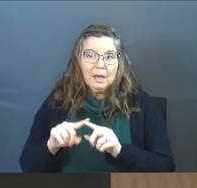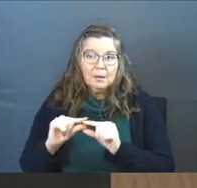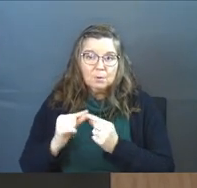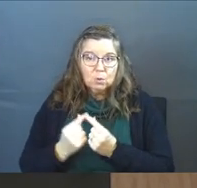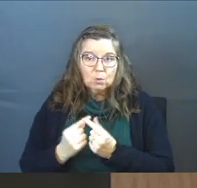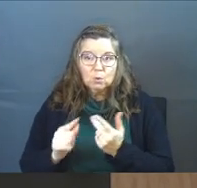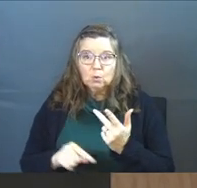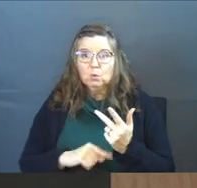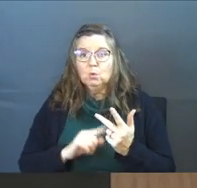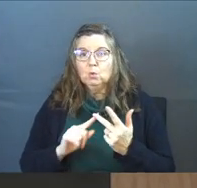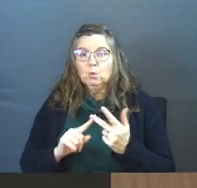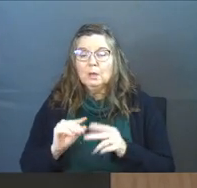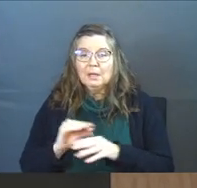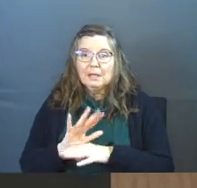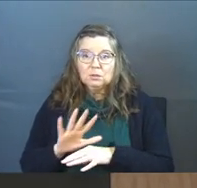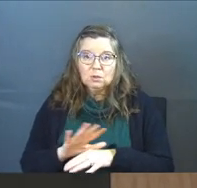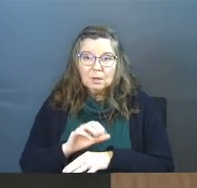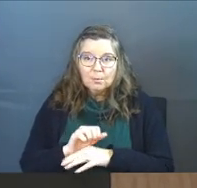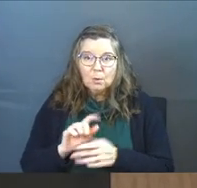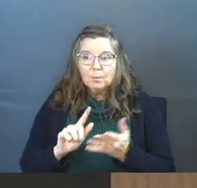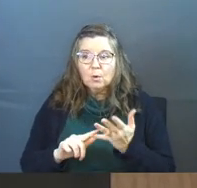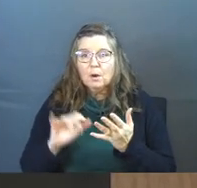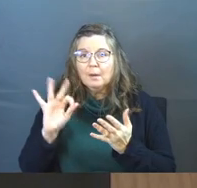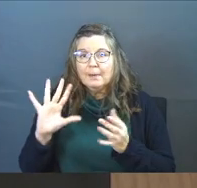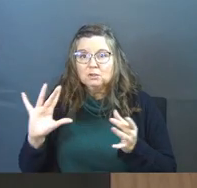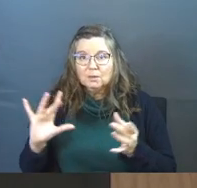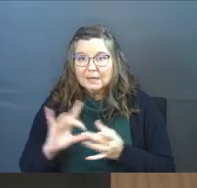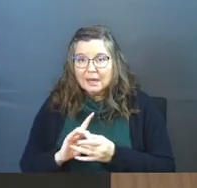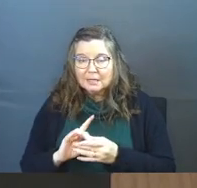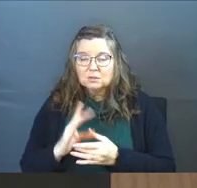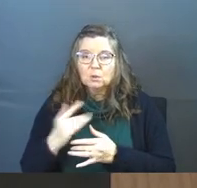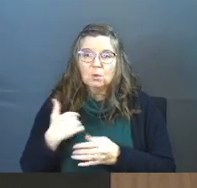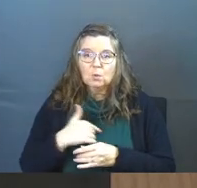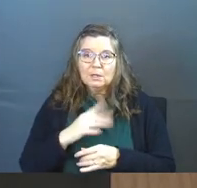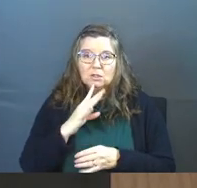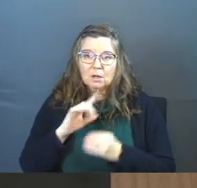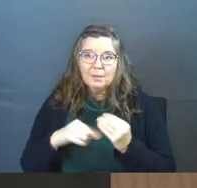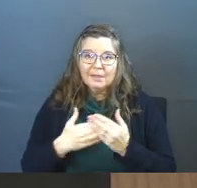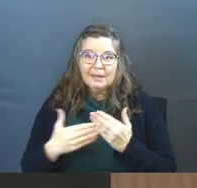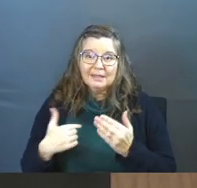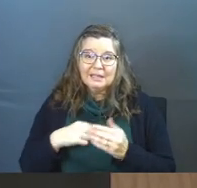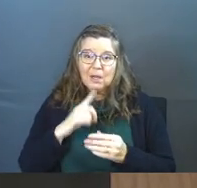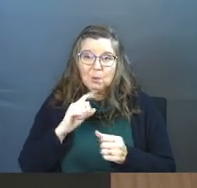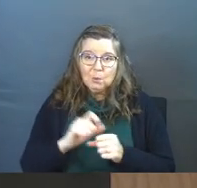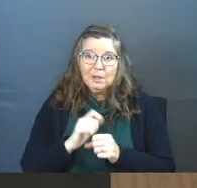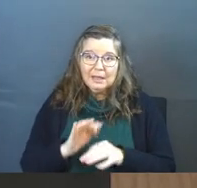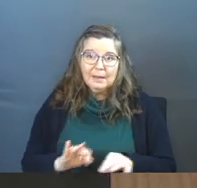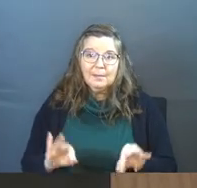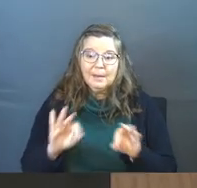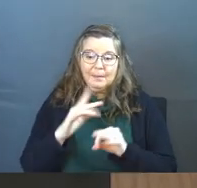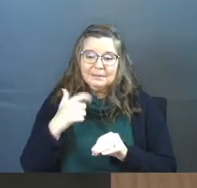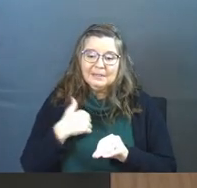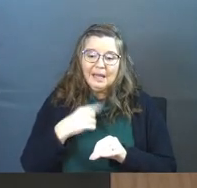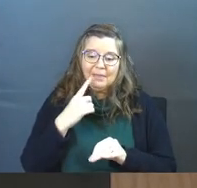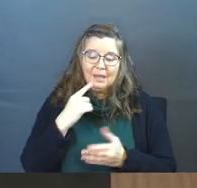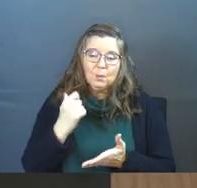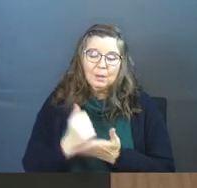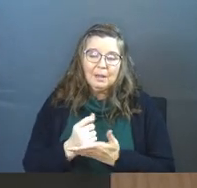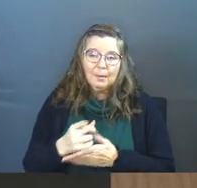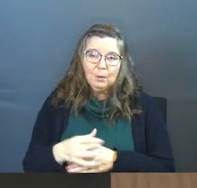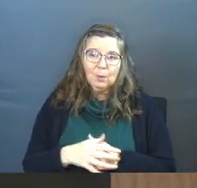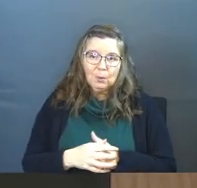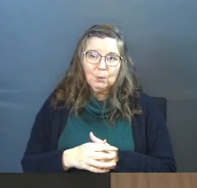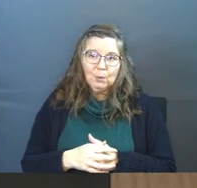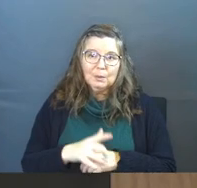group. Maybe you need a counseling appointment or a pastoral connection so that we can talk about the things that really matter. Because I think it'll help you.